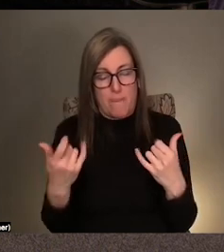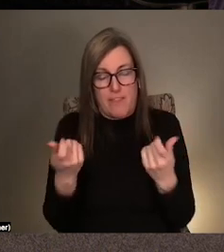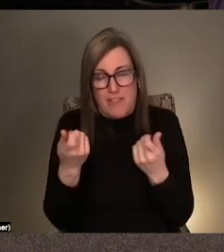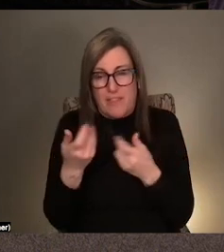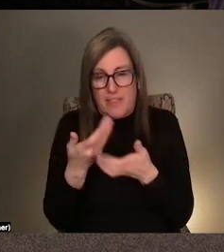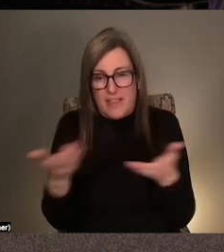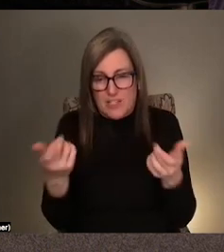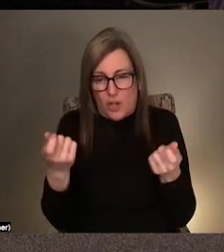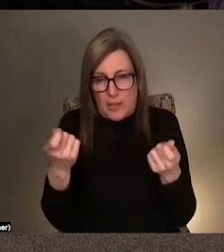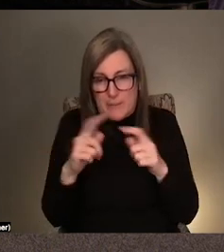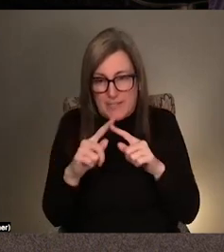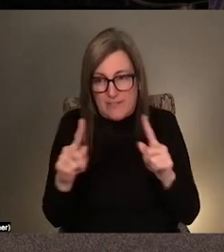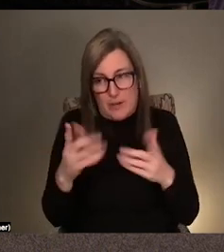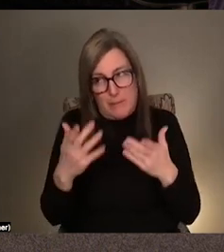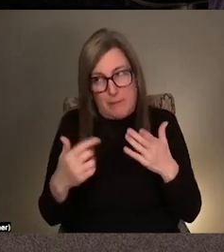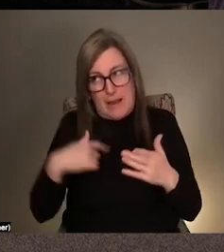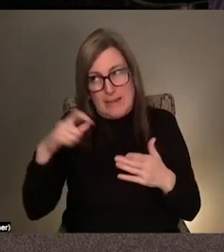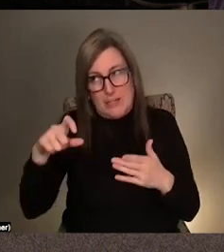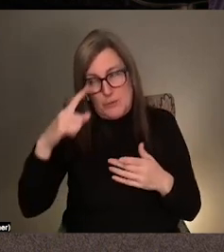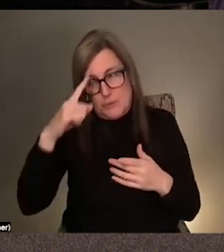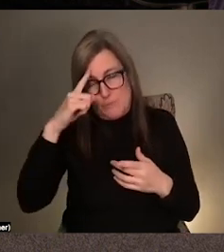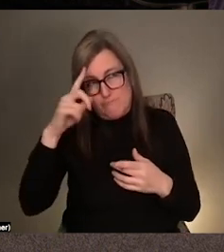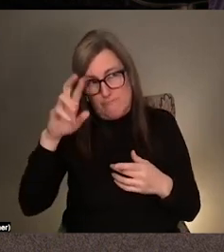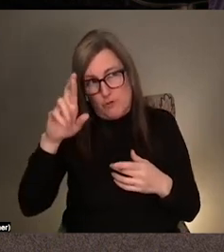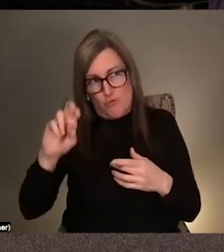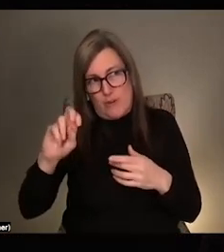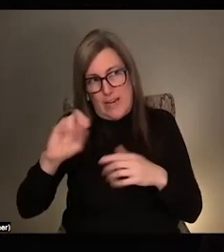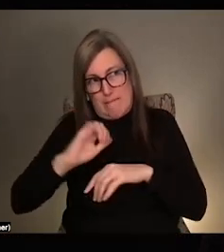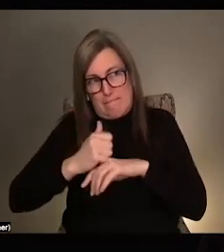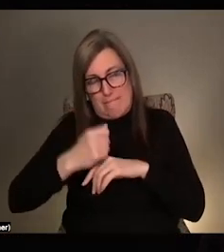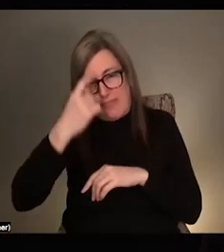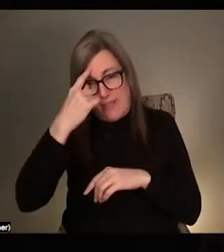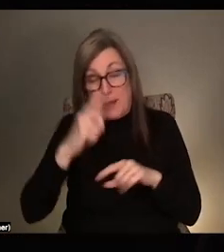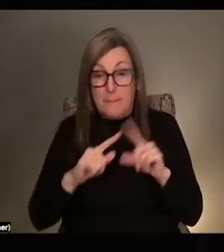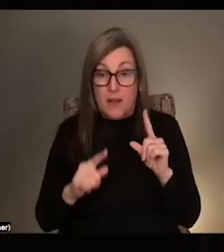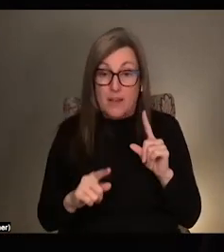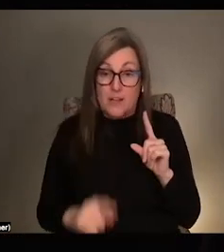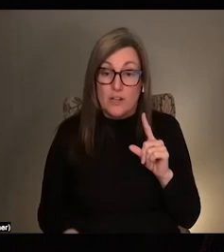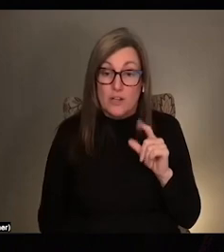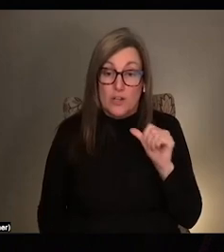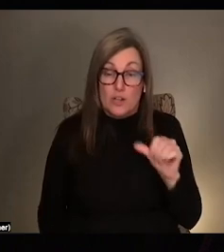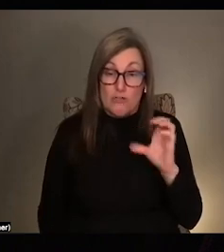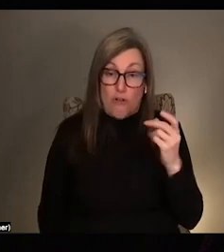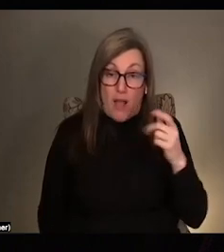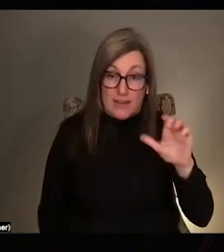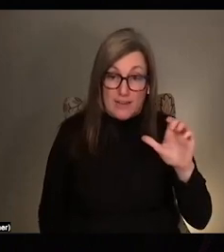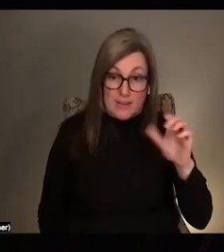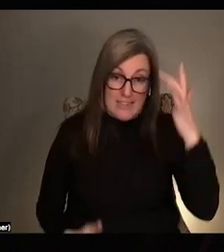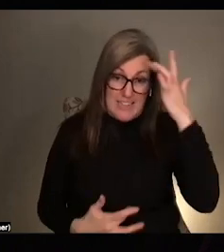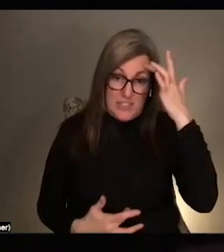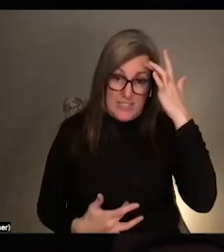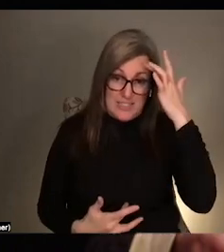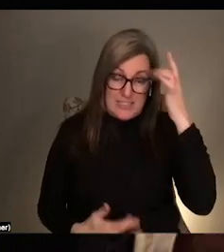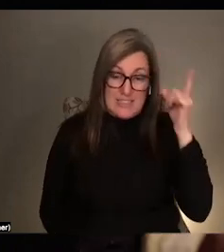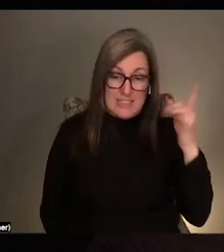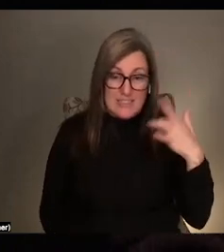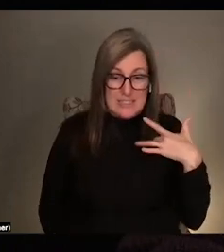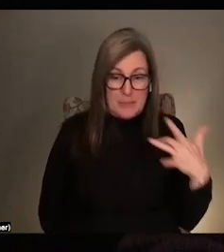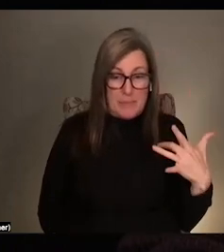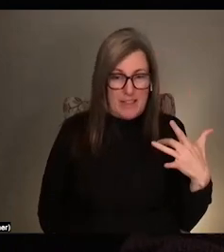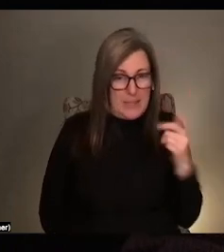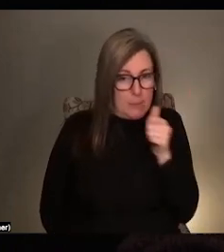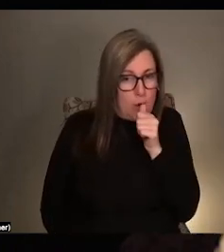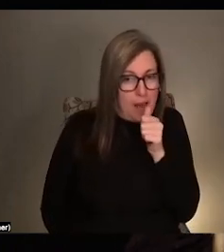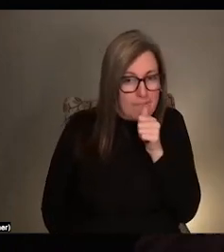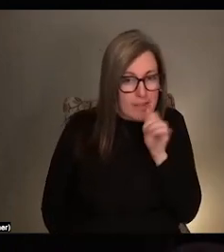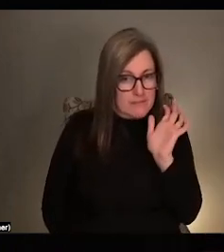so maybe need to rethink this, but like, yeah, thinking about how chronic illness is often seen and understood as a kind of private